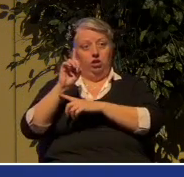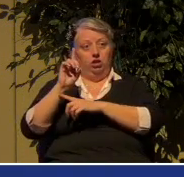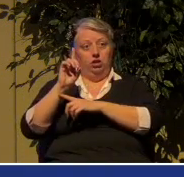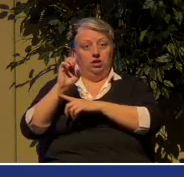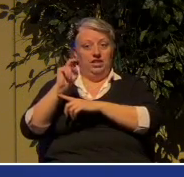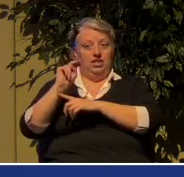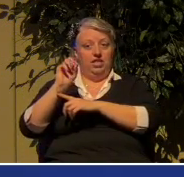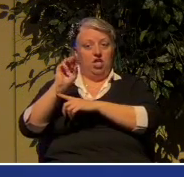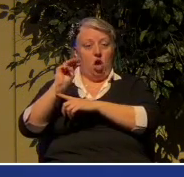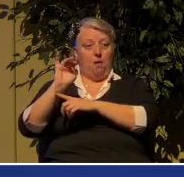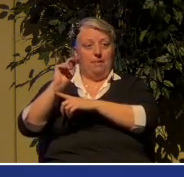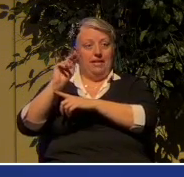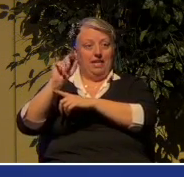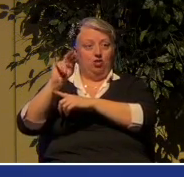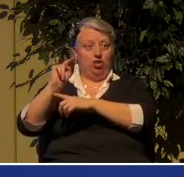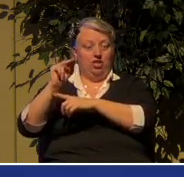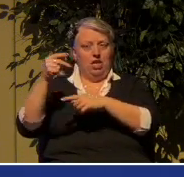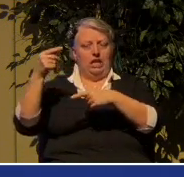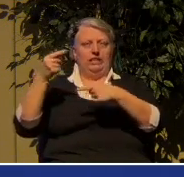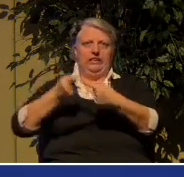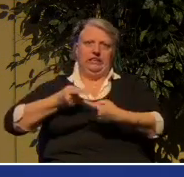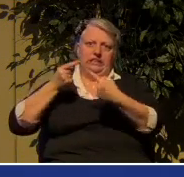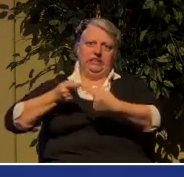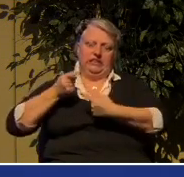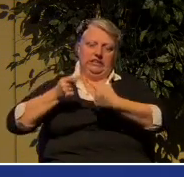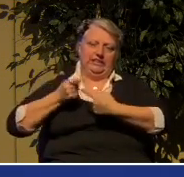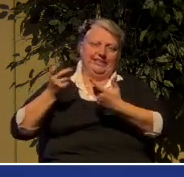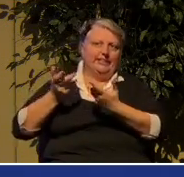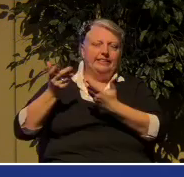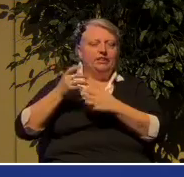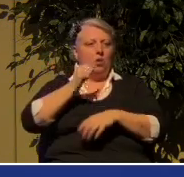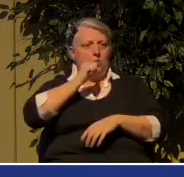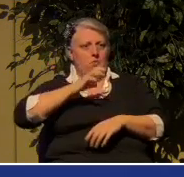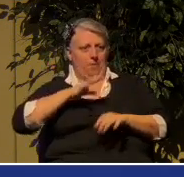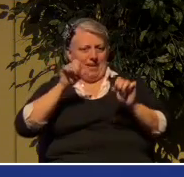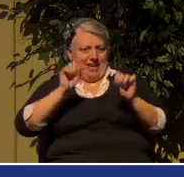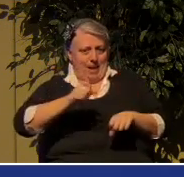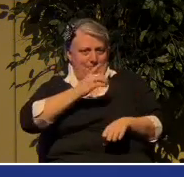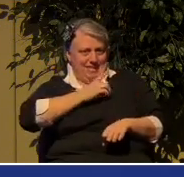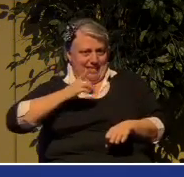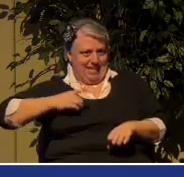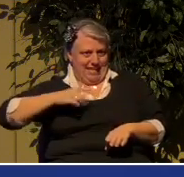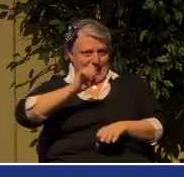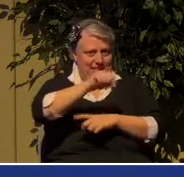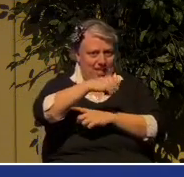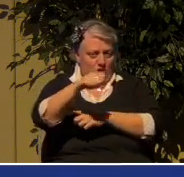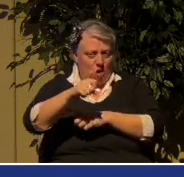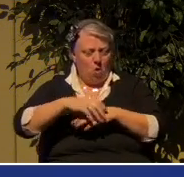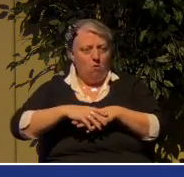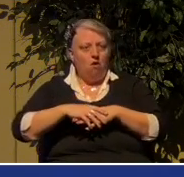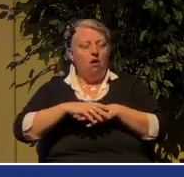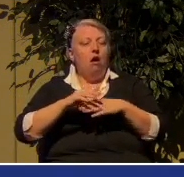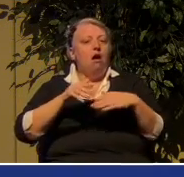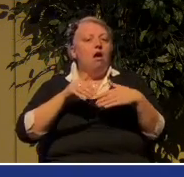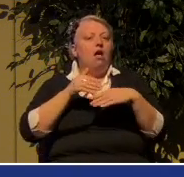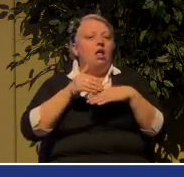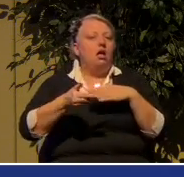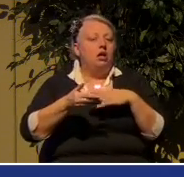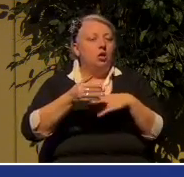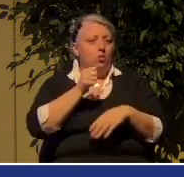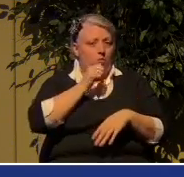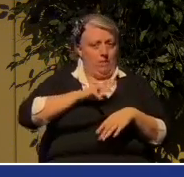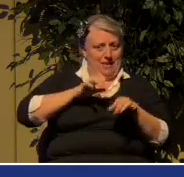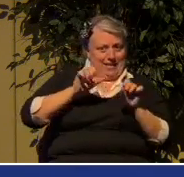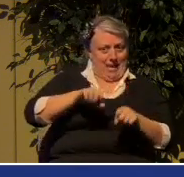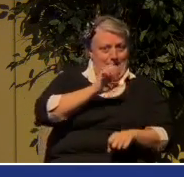the issue. First, should women be allowed to serve as deacons? Then the question was, should women be allowed to serve as elders?